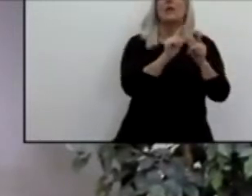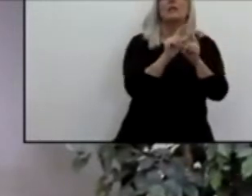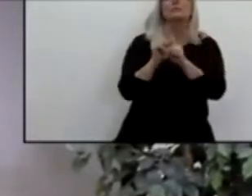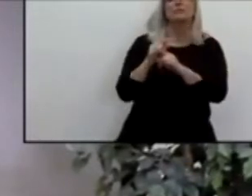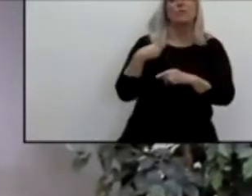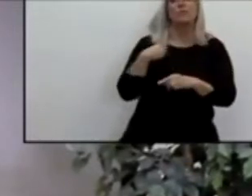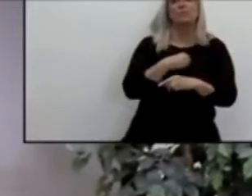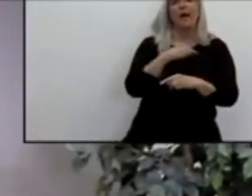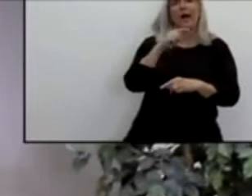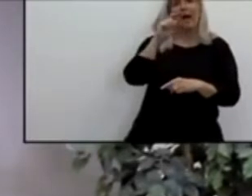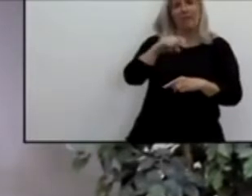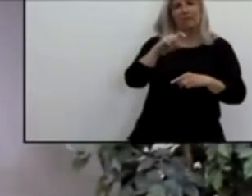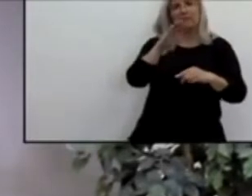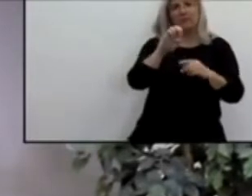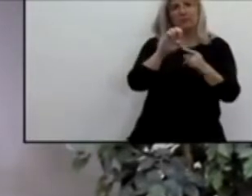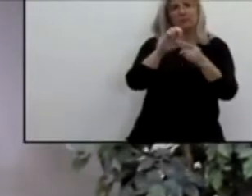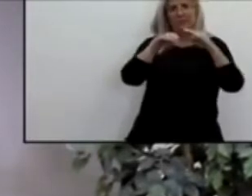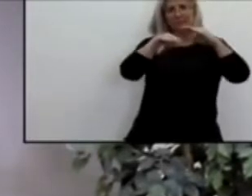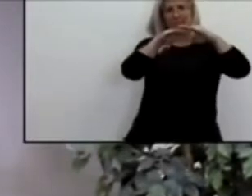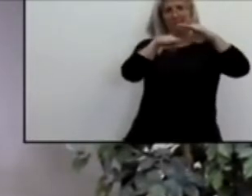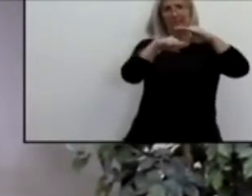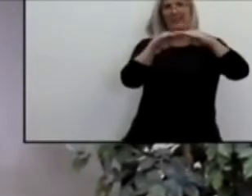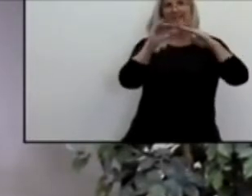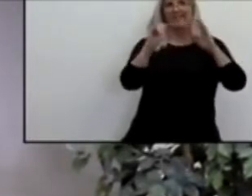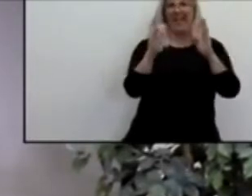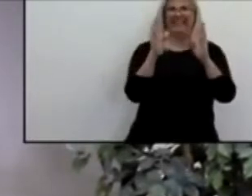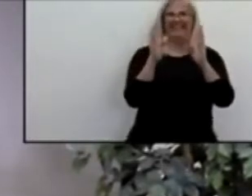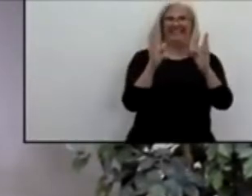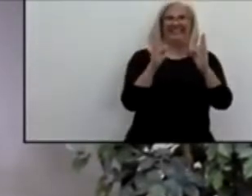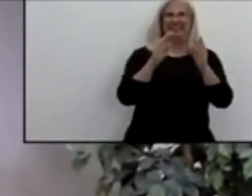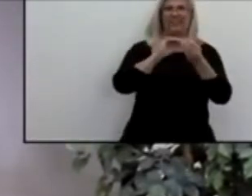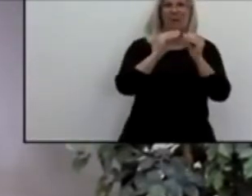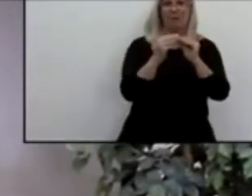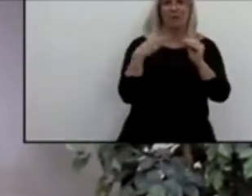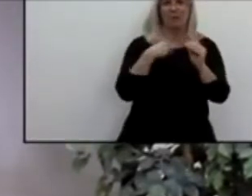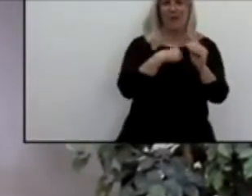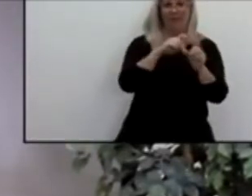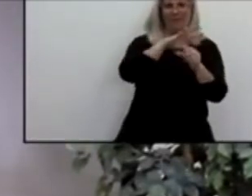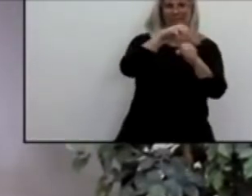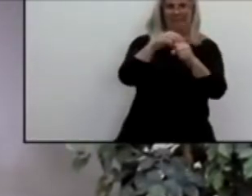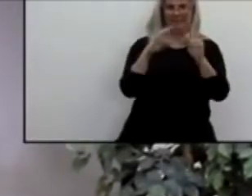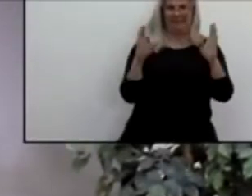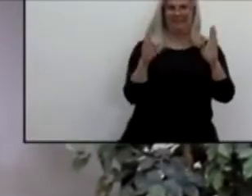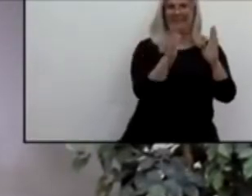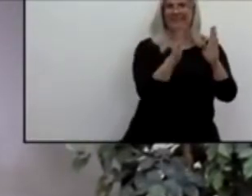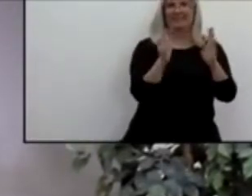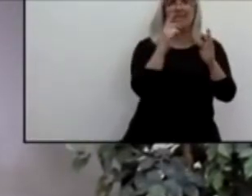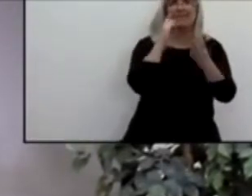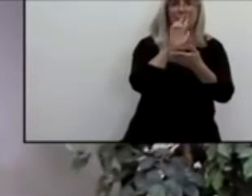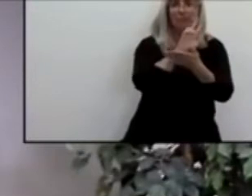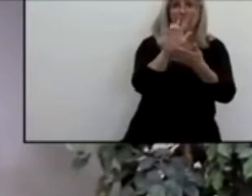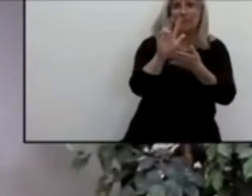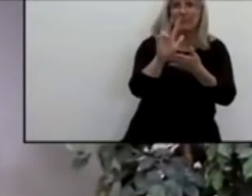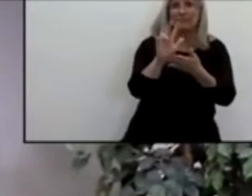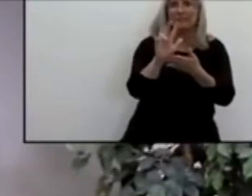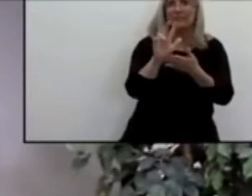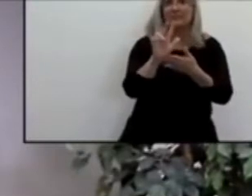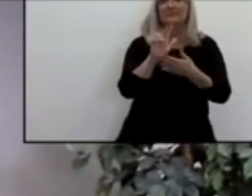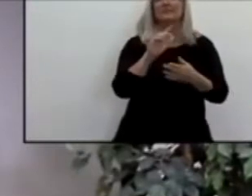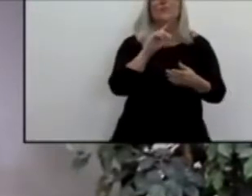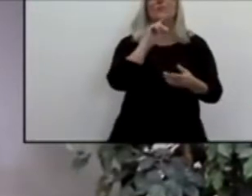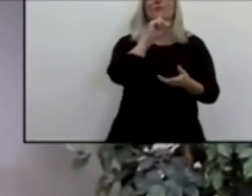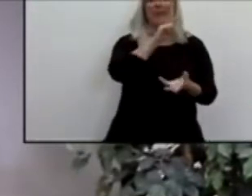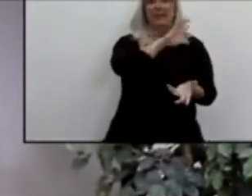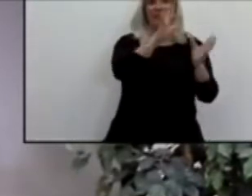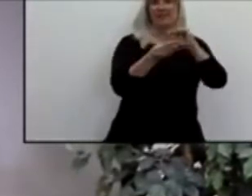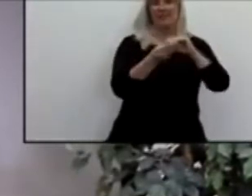consecutive weeks, right? So you're really looking at a five-week period for you to be able to finally move into a next